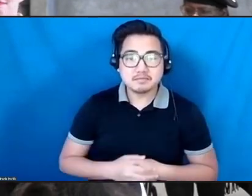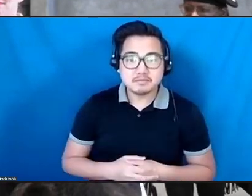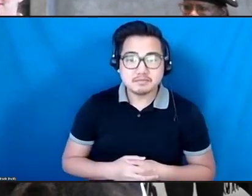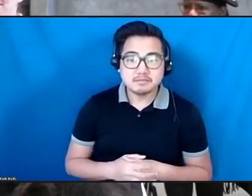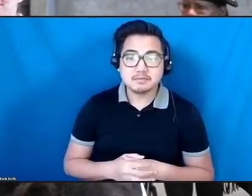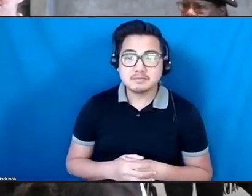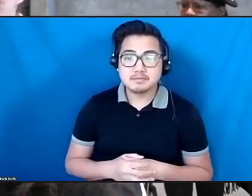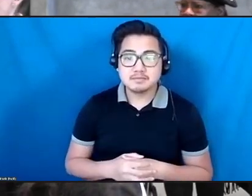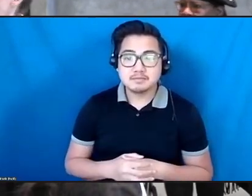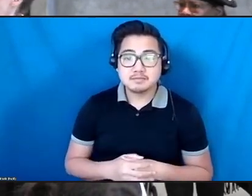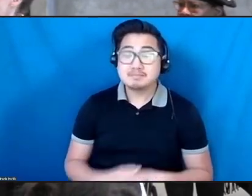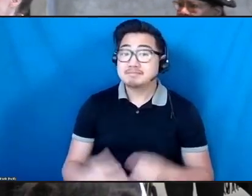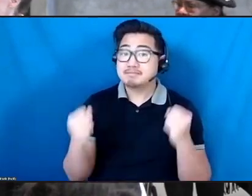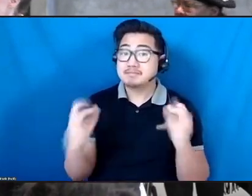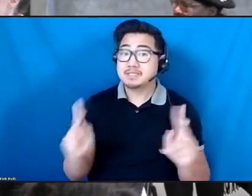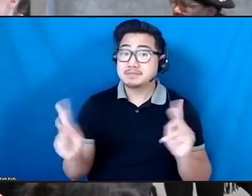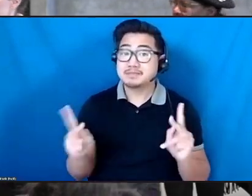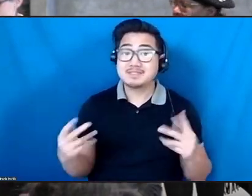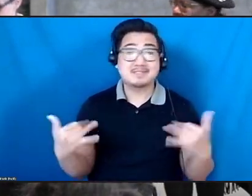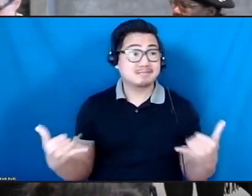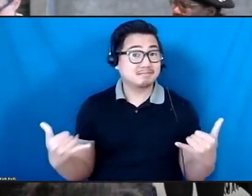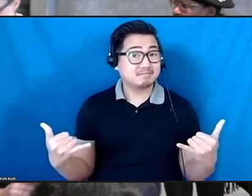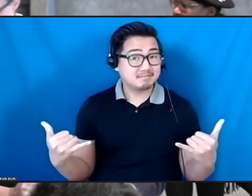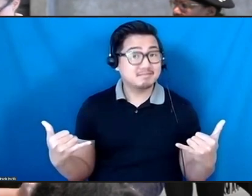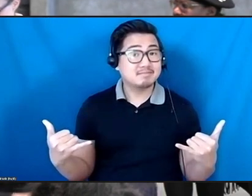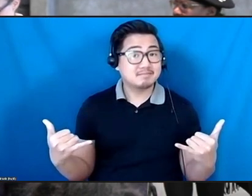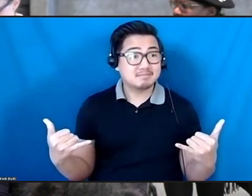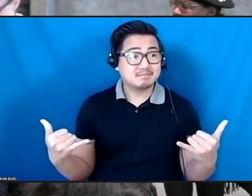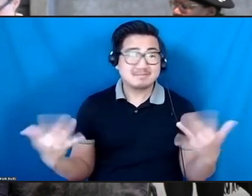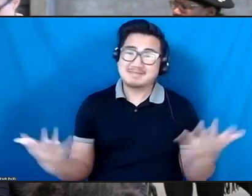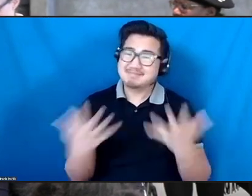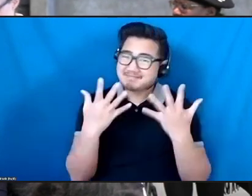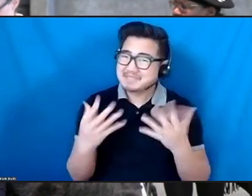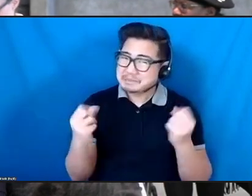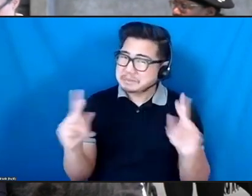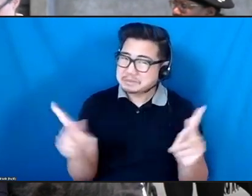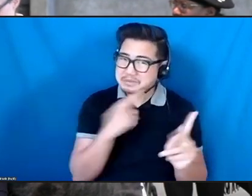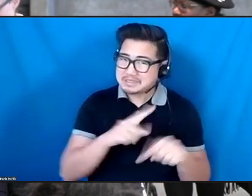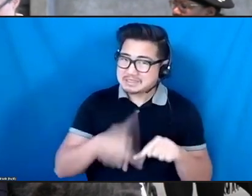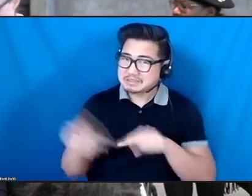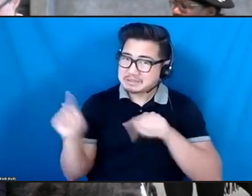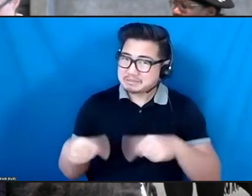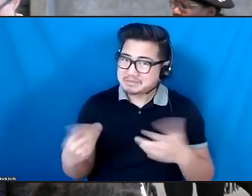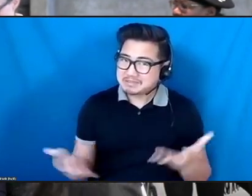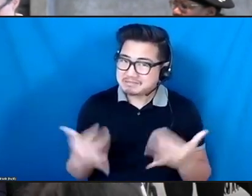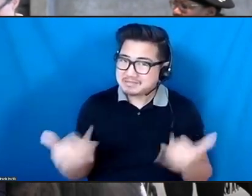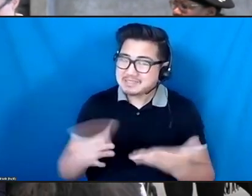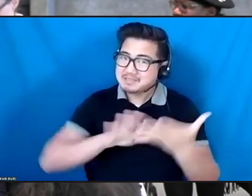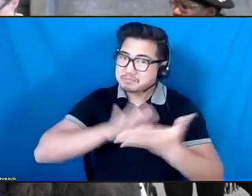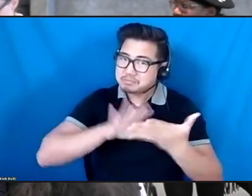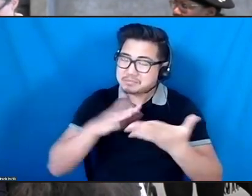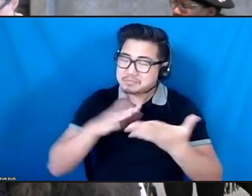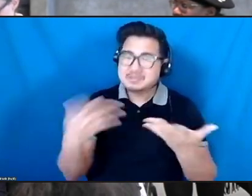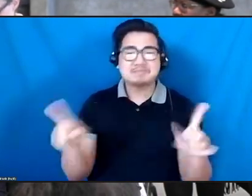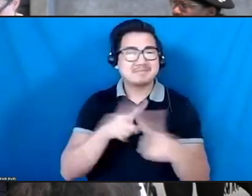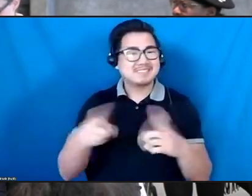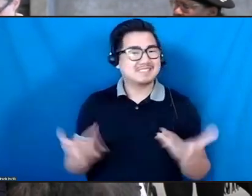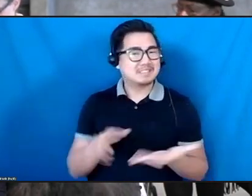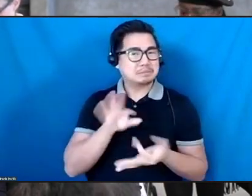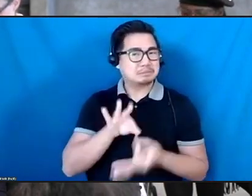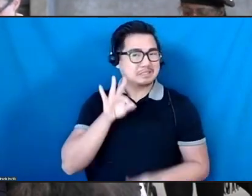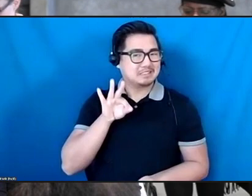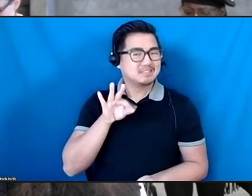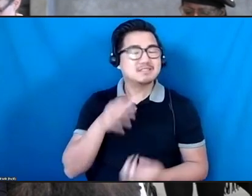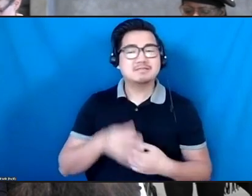Many are here today. There are many who are not able to be here with us physically, but here in spirit. Many have been with